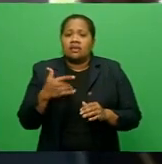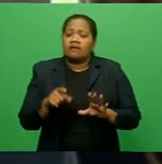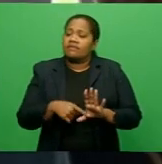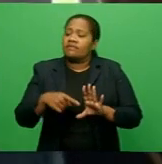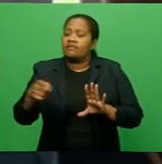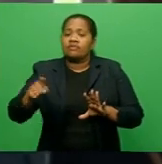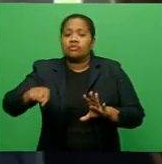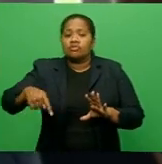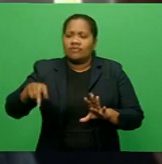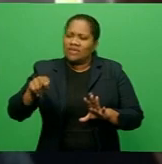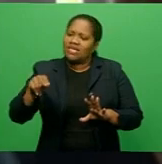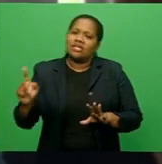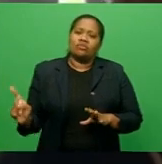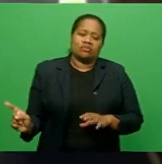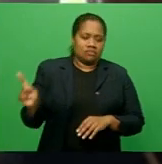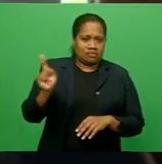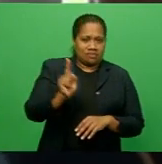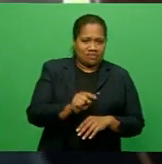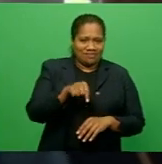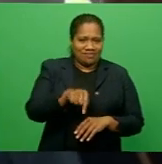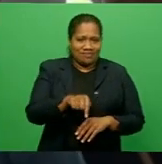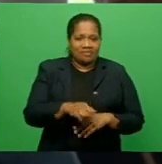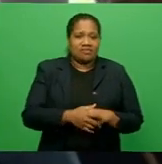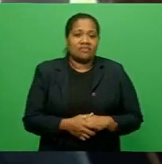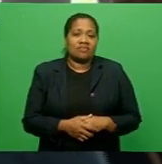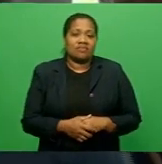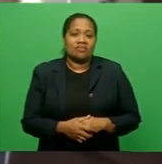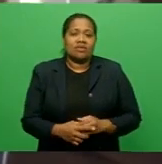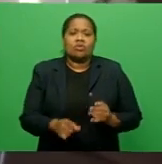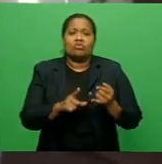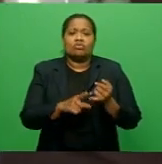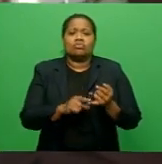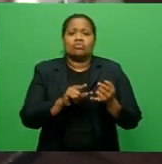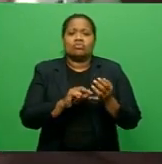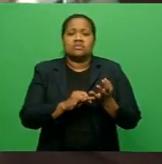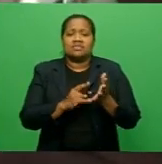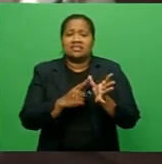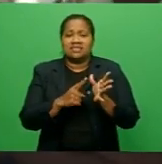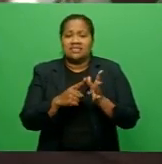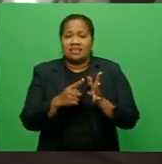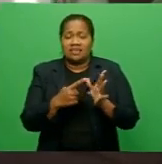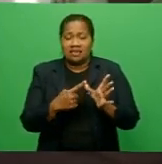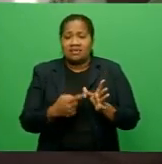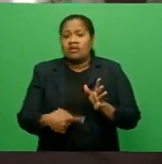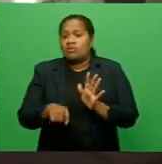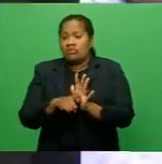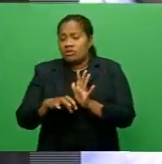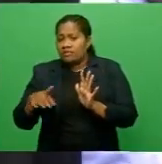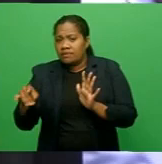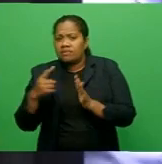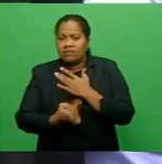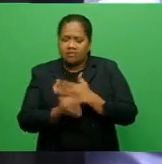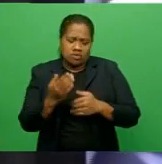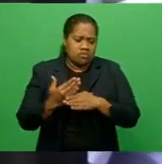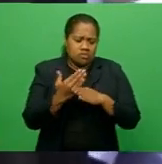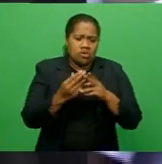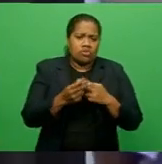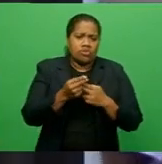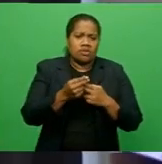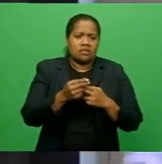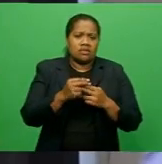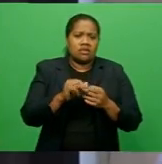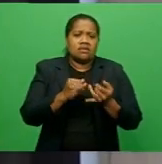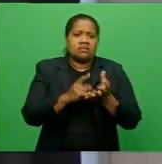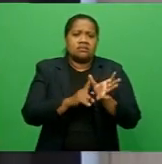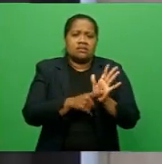sessions. The Chief Magistrate, Usaiya Ratuvilli, also informed that he had worked with Salote Rondronro's husband and neither FICAC